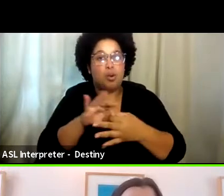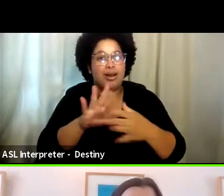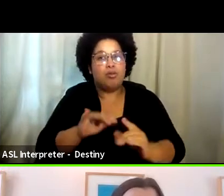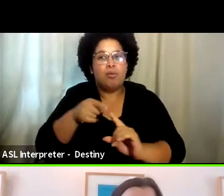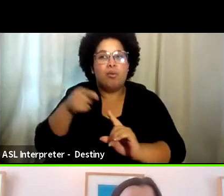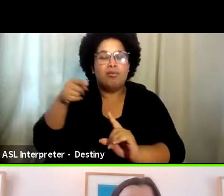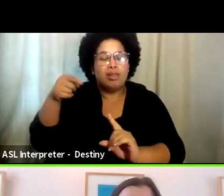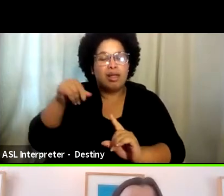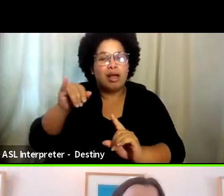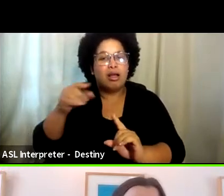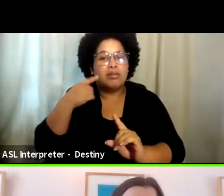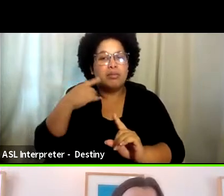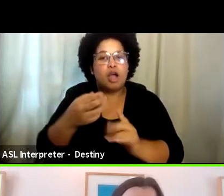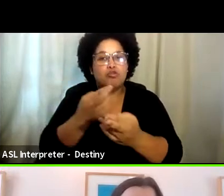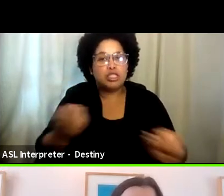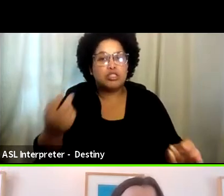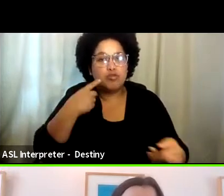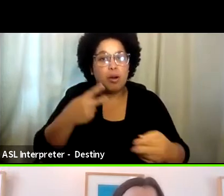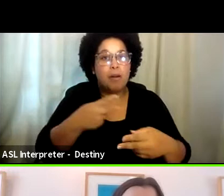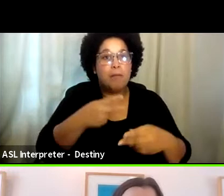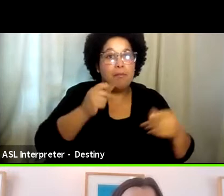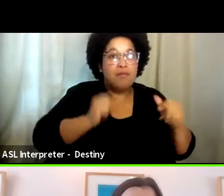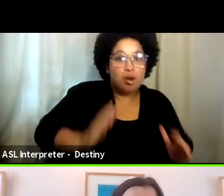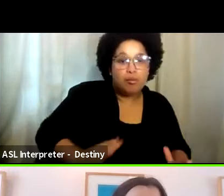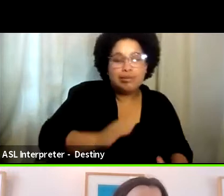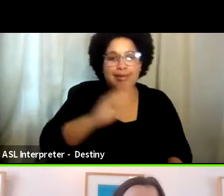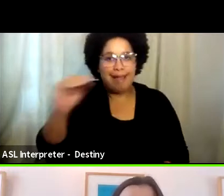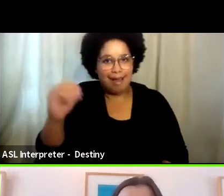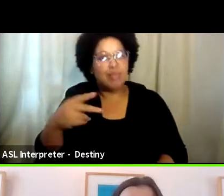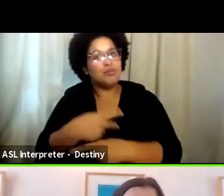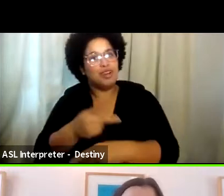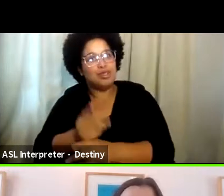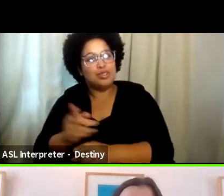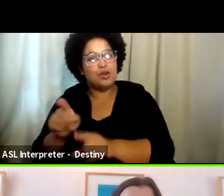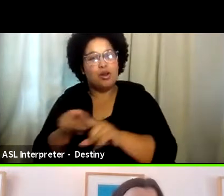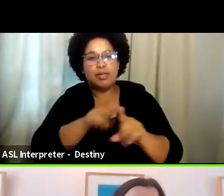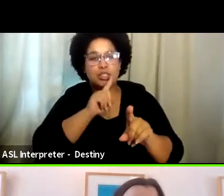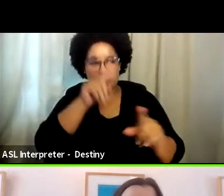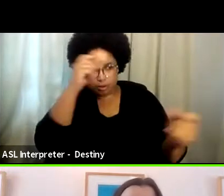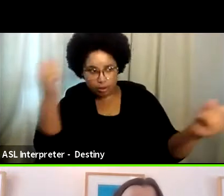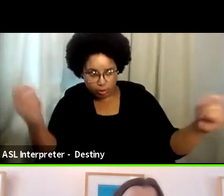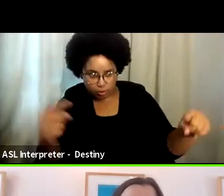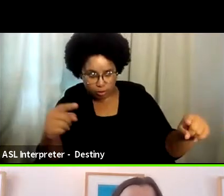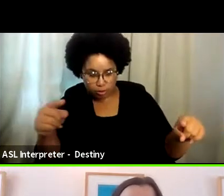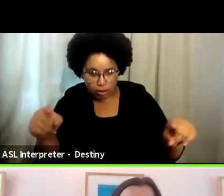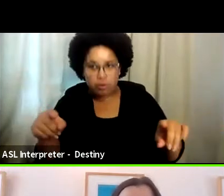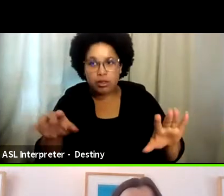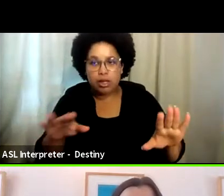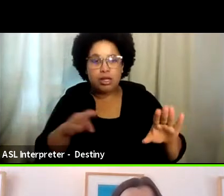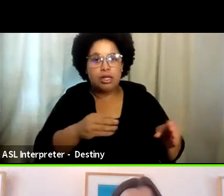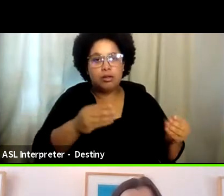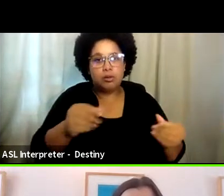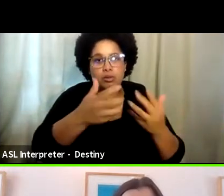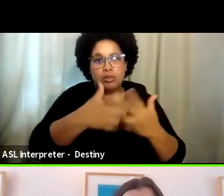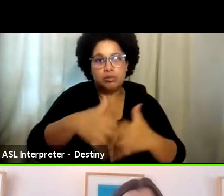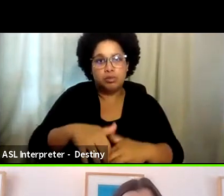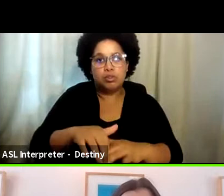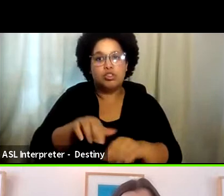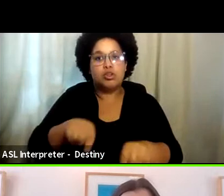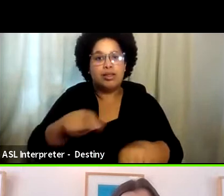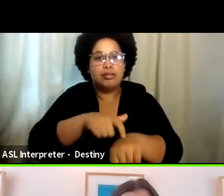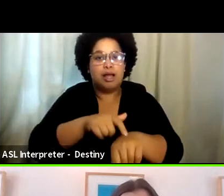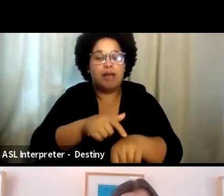resource to performers as well as the production and just make sure that we're all on the same page so that everything can go smoothly when we get there to shoot.